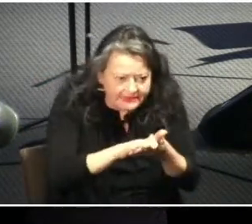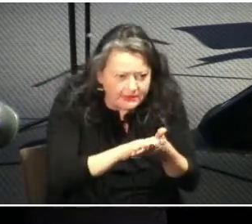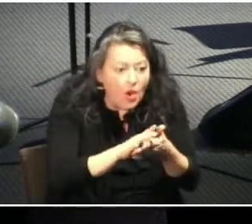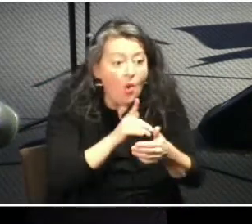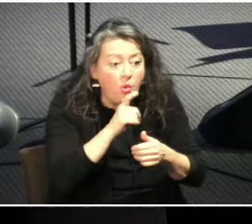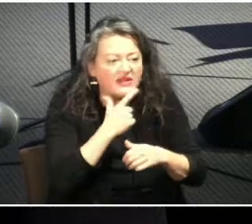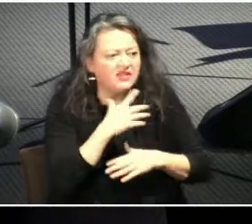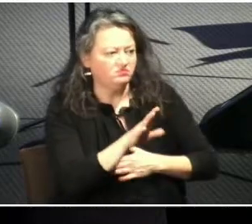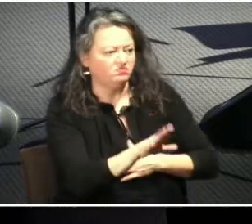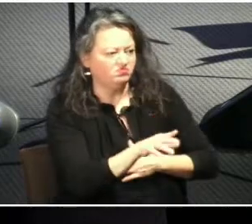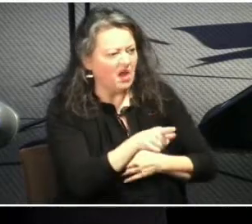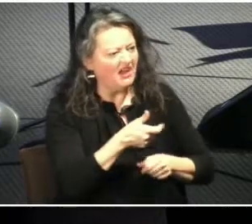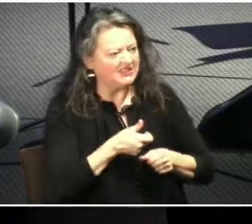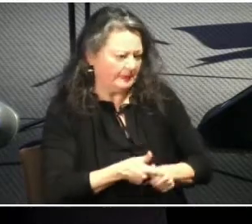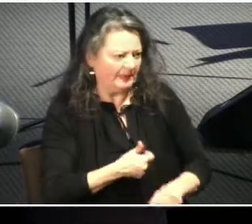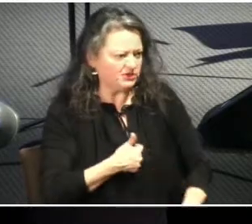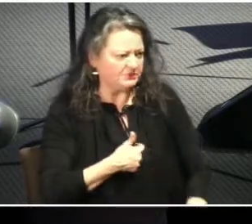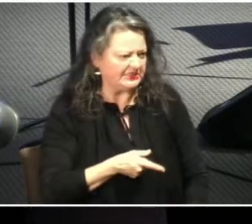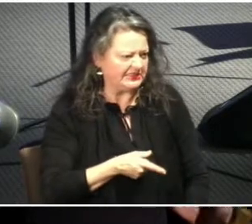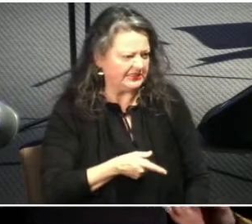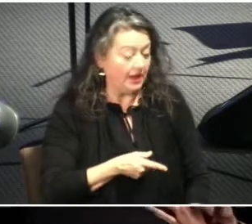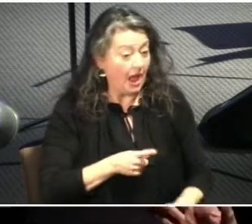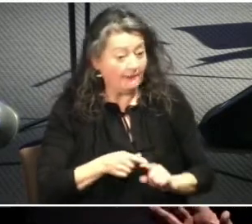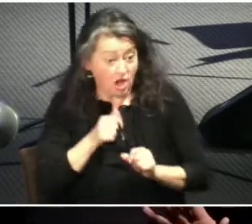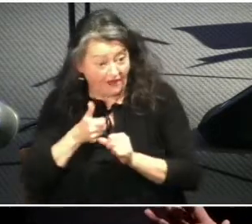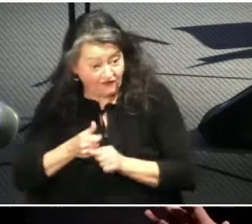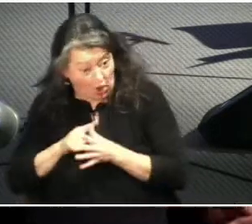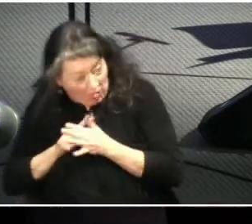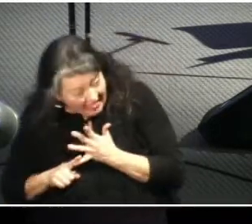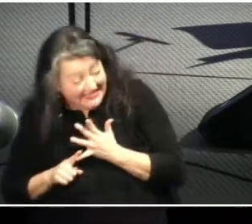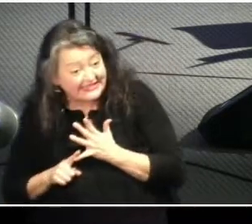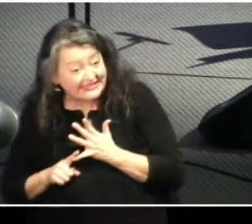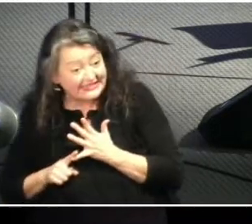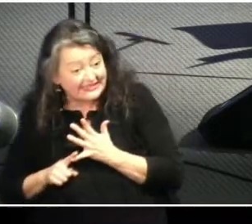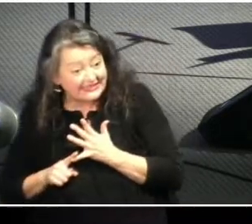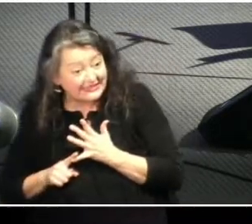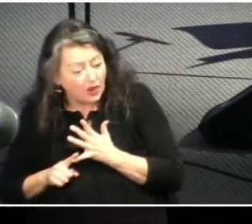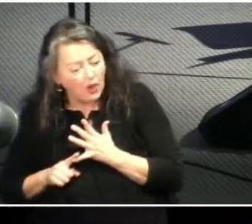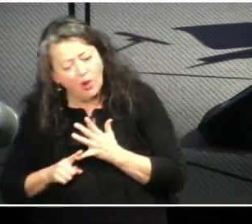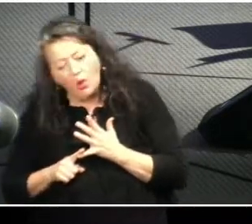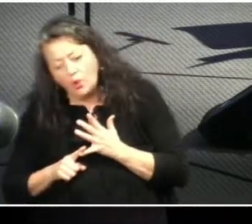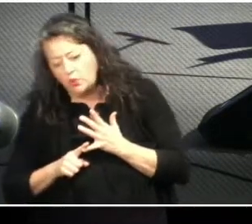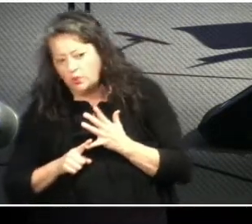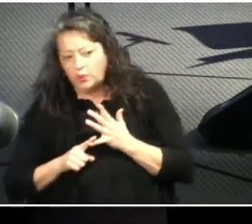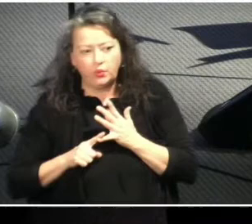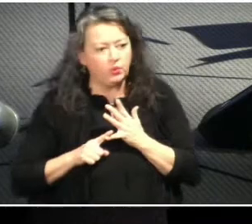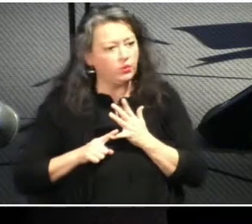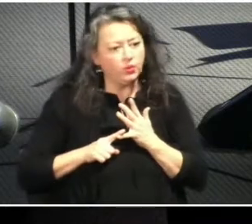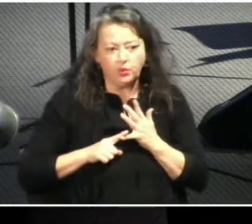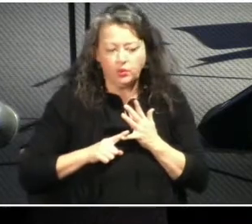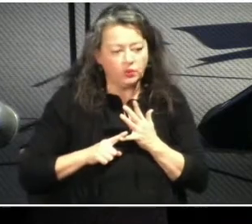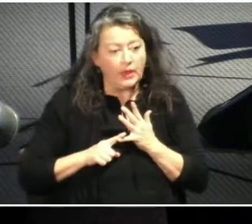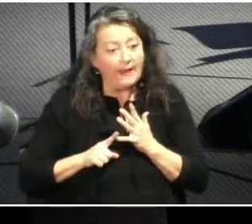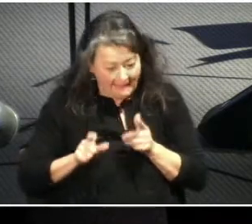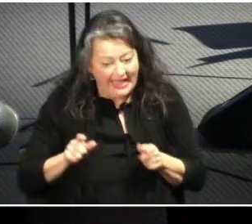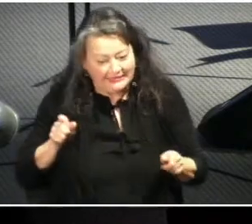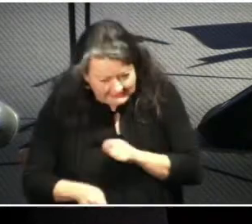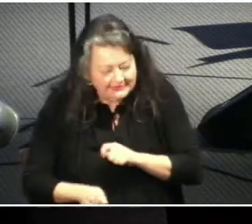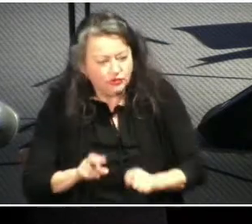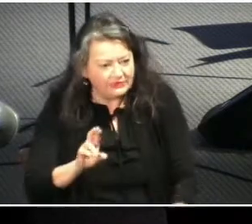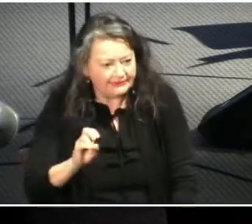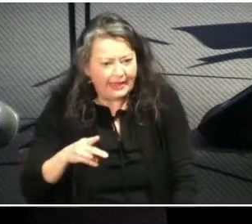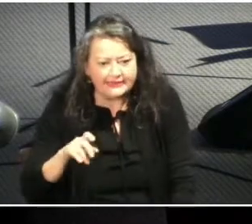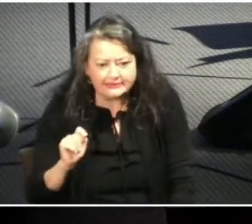submit to me while neglecting his own massive responsibilities in marriage needs to repent.